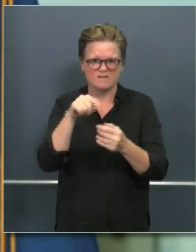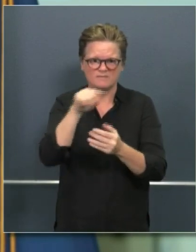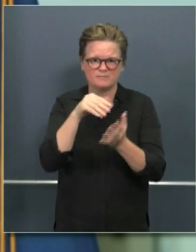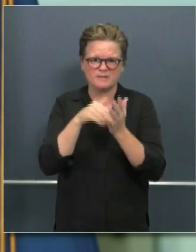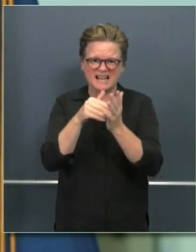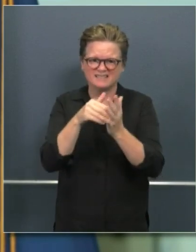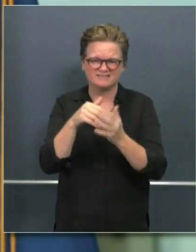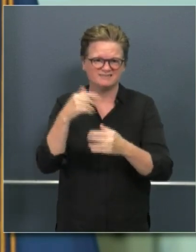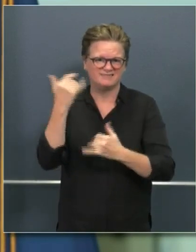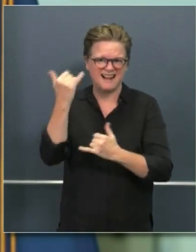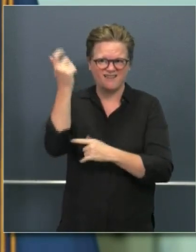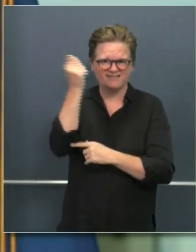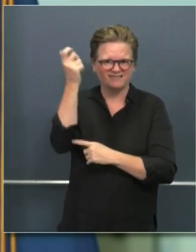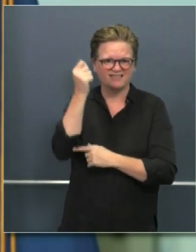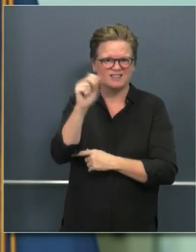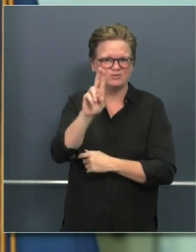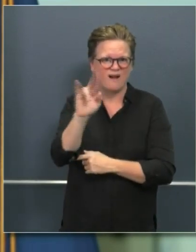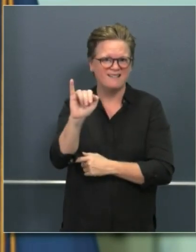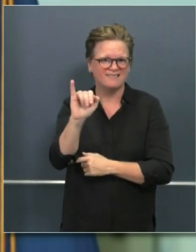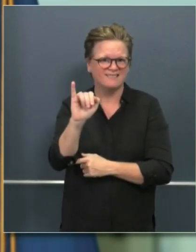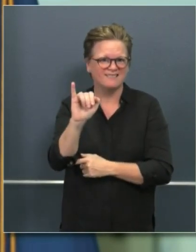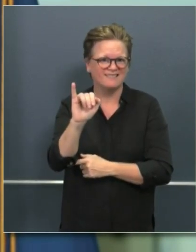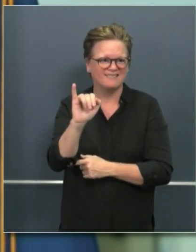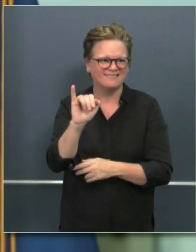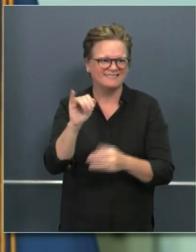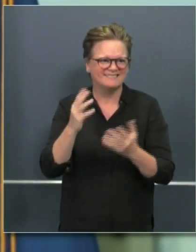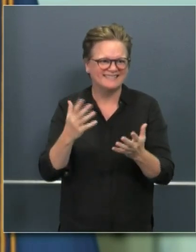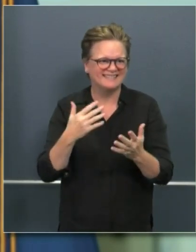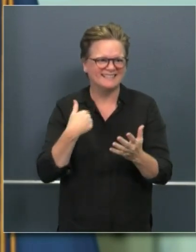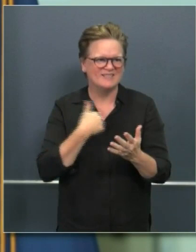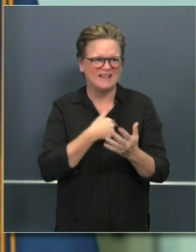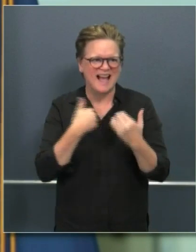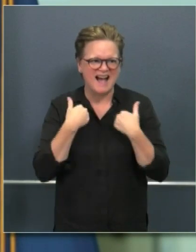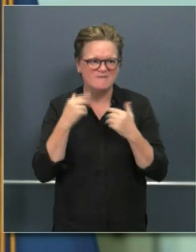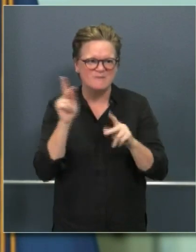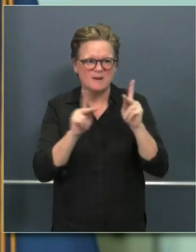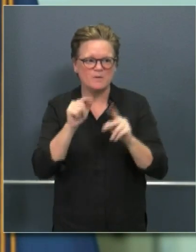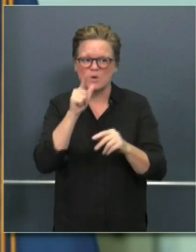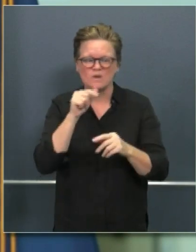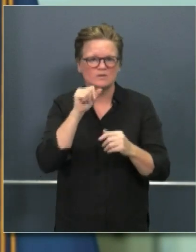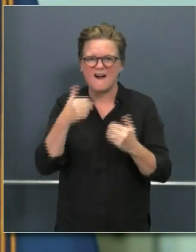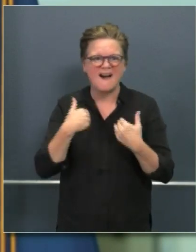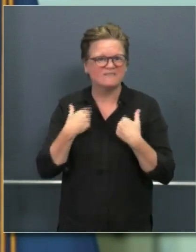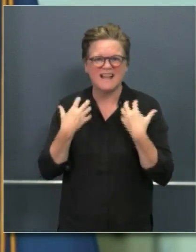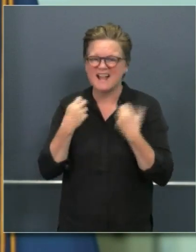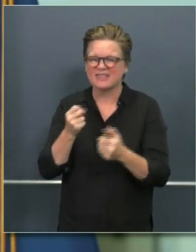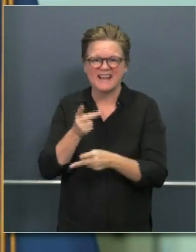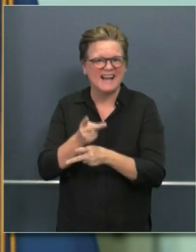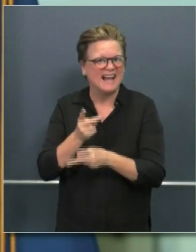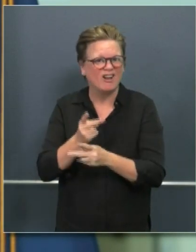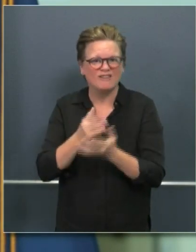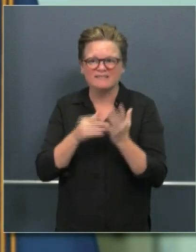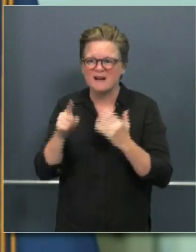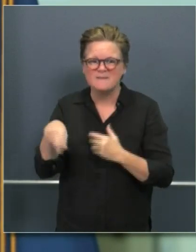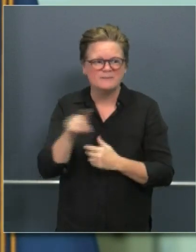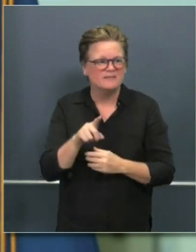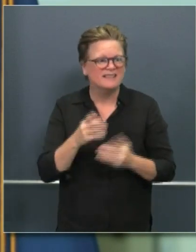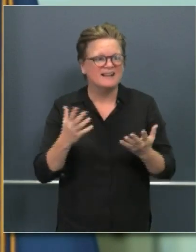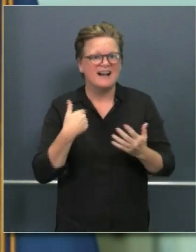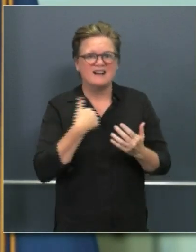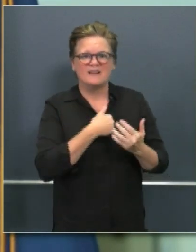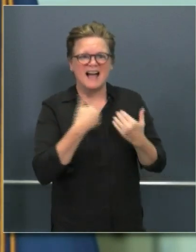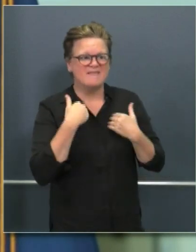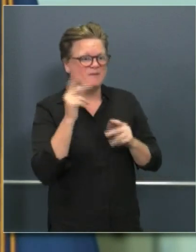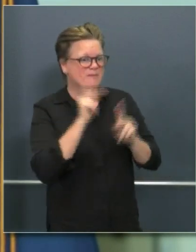that don't have access to basic preventative health care, when you have people that are struggling and suffering with